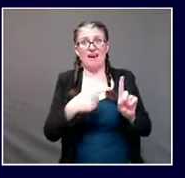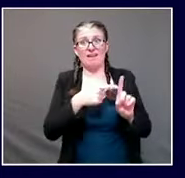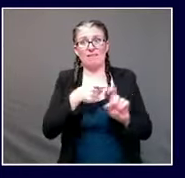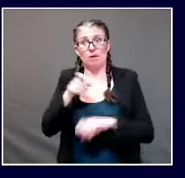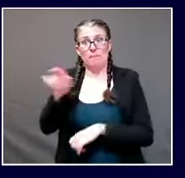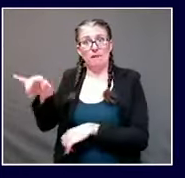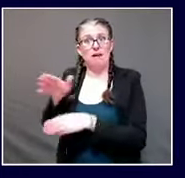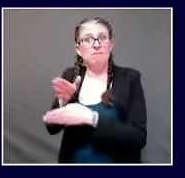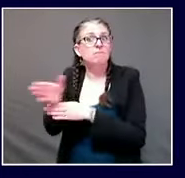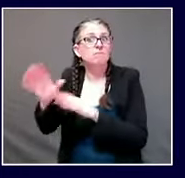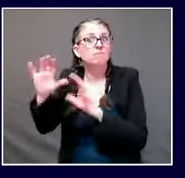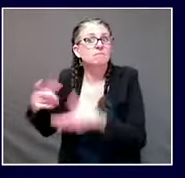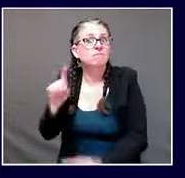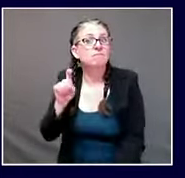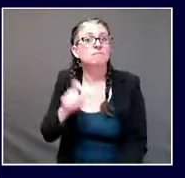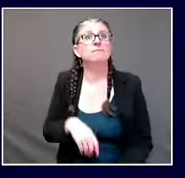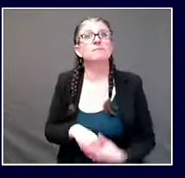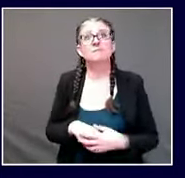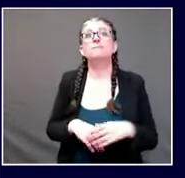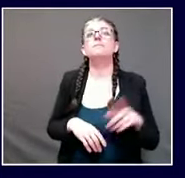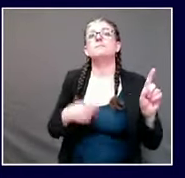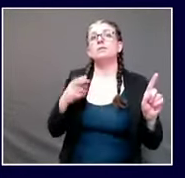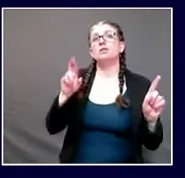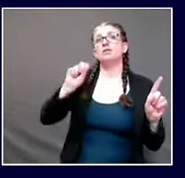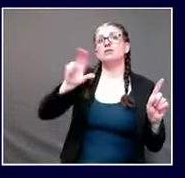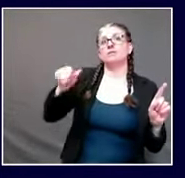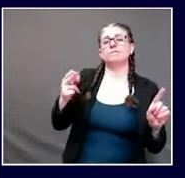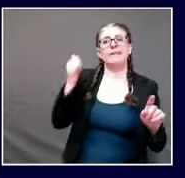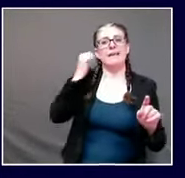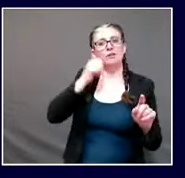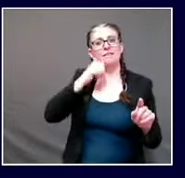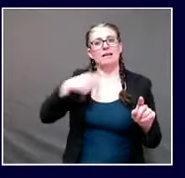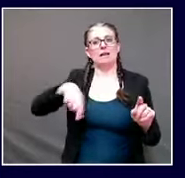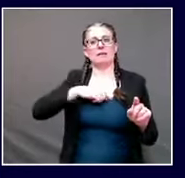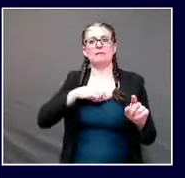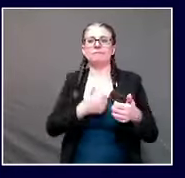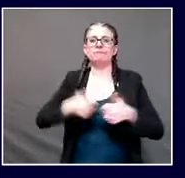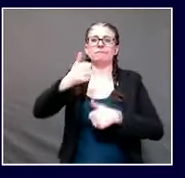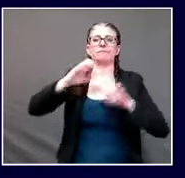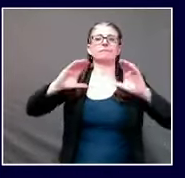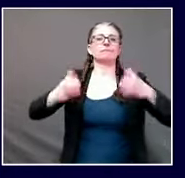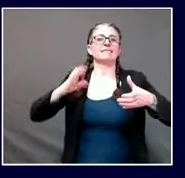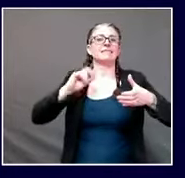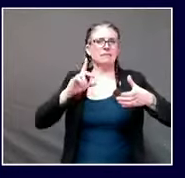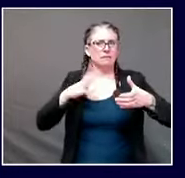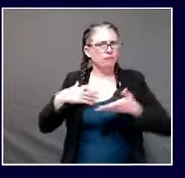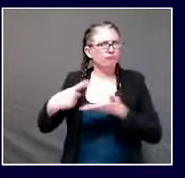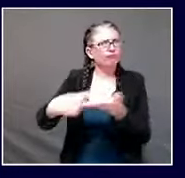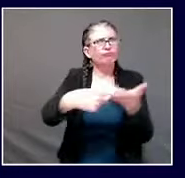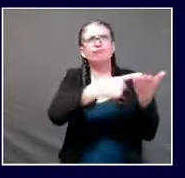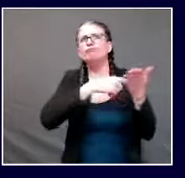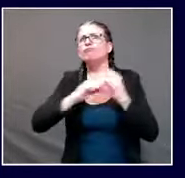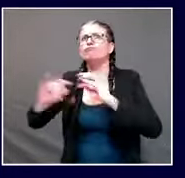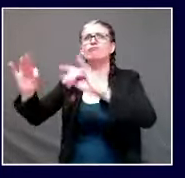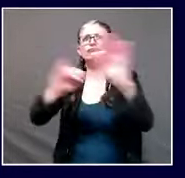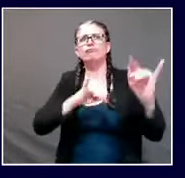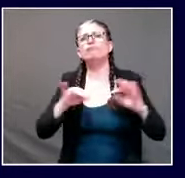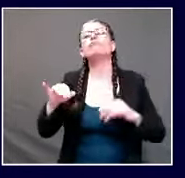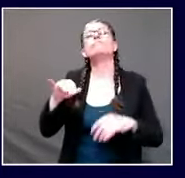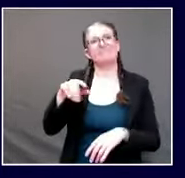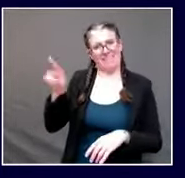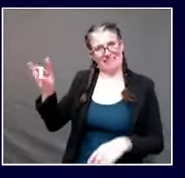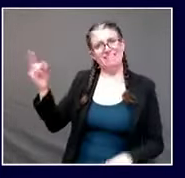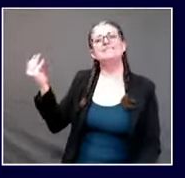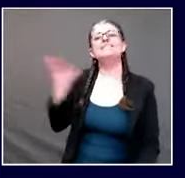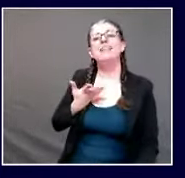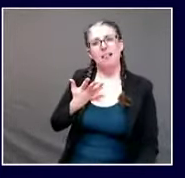away in this situation being a health care provider the the ripple effect the reverberations uh are felt far and wide in